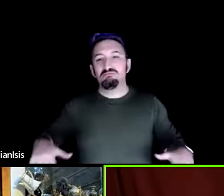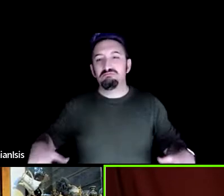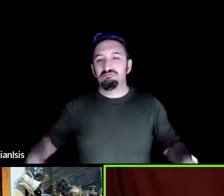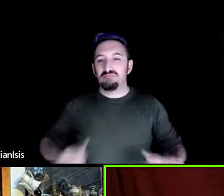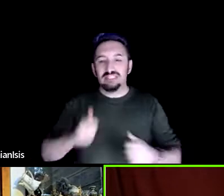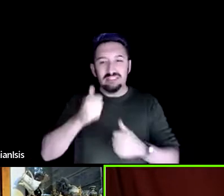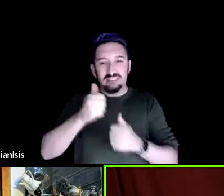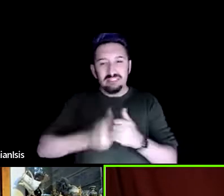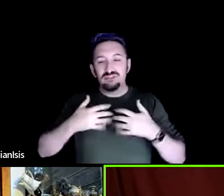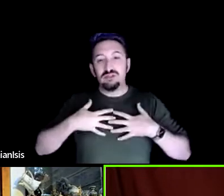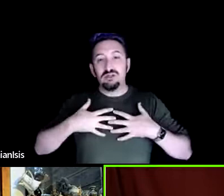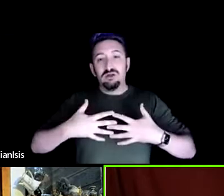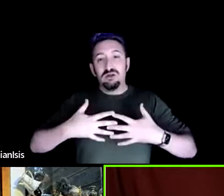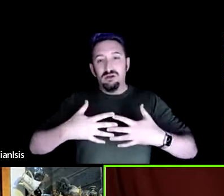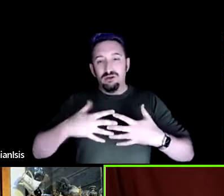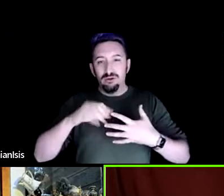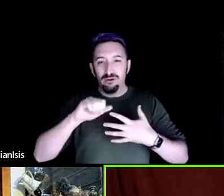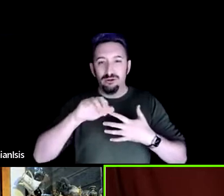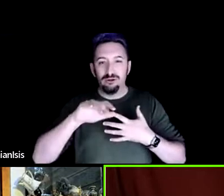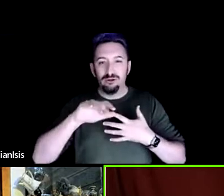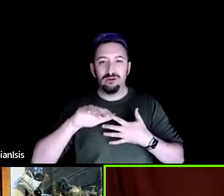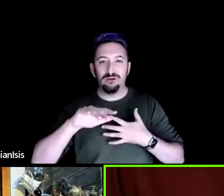Just blow them down a little farther.